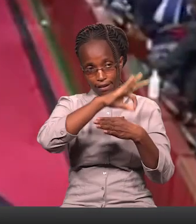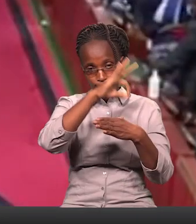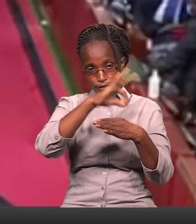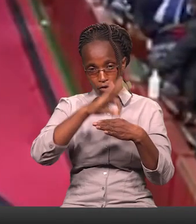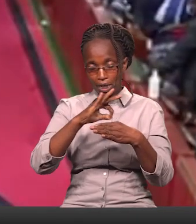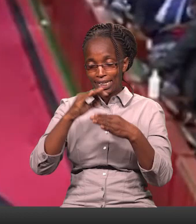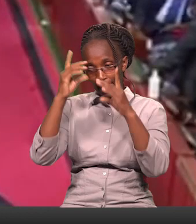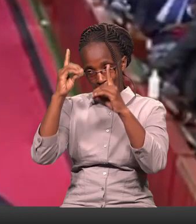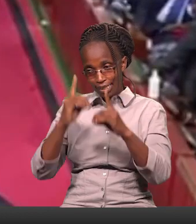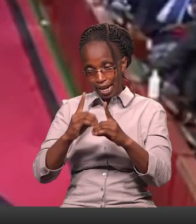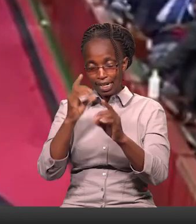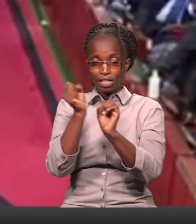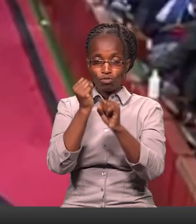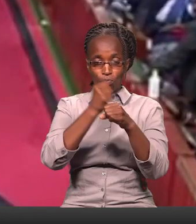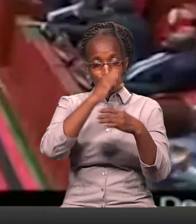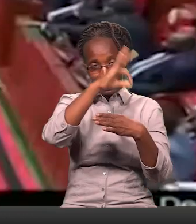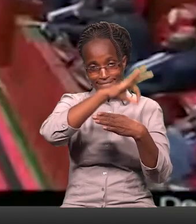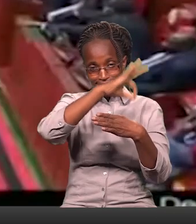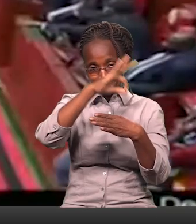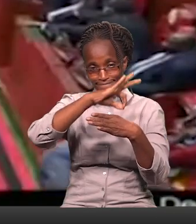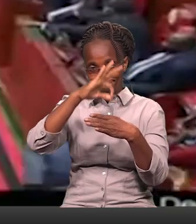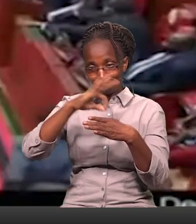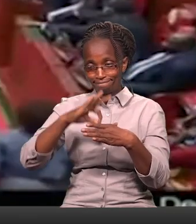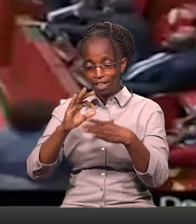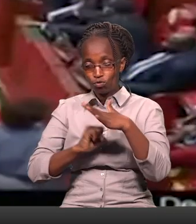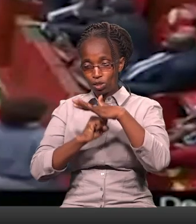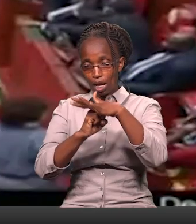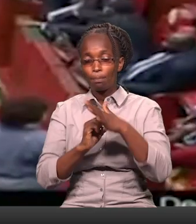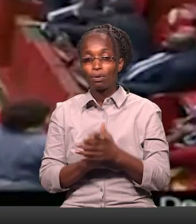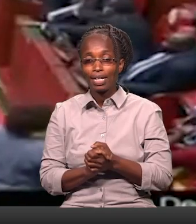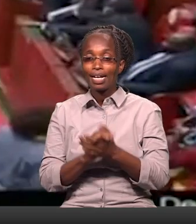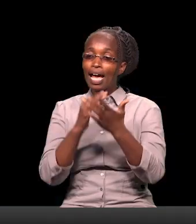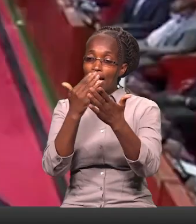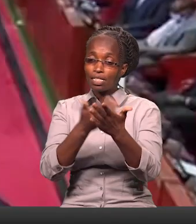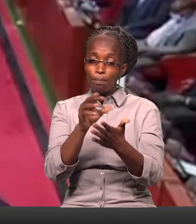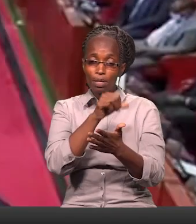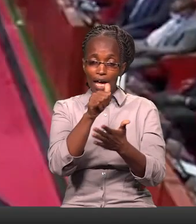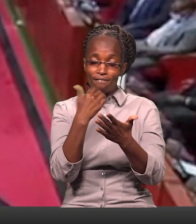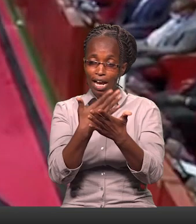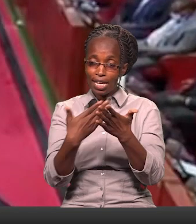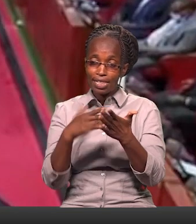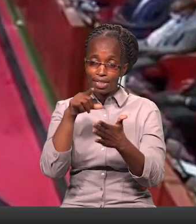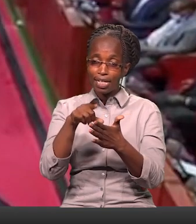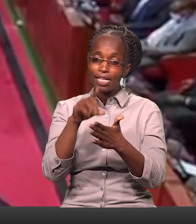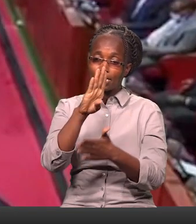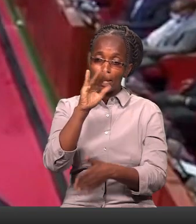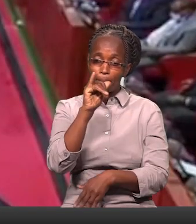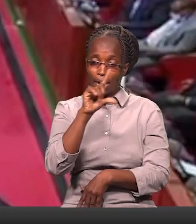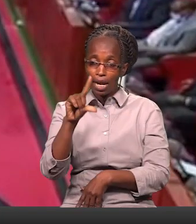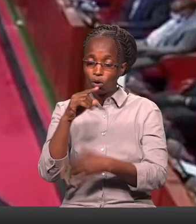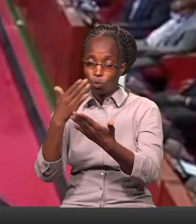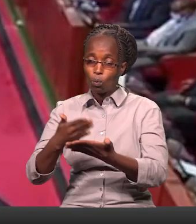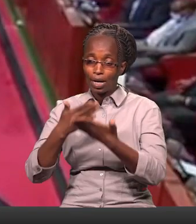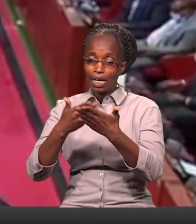Wakashiriki kuunga hau kupiga msuada ule Order, order, member Miongoni mwamengine, msuada uo